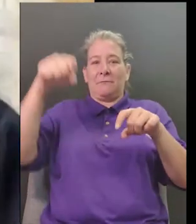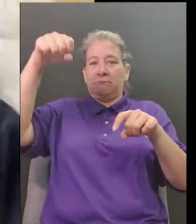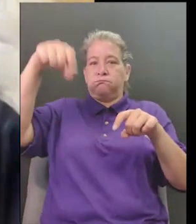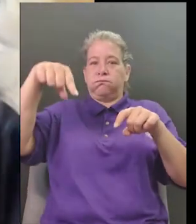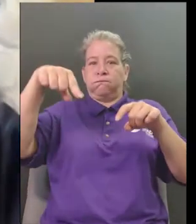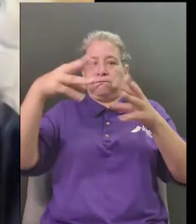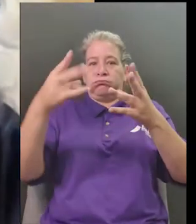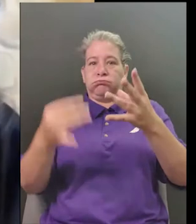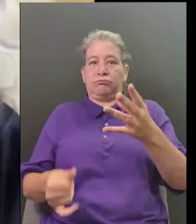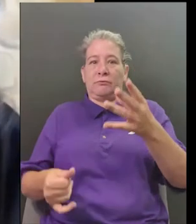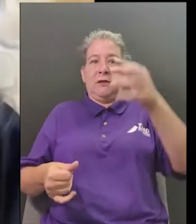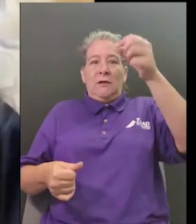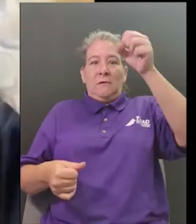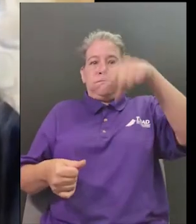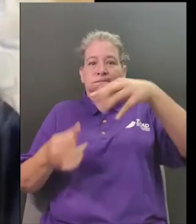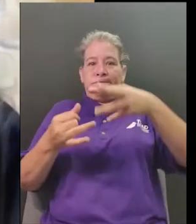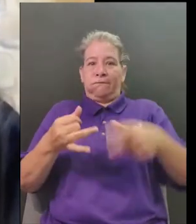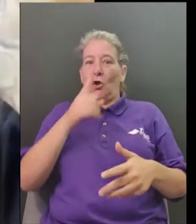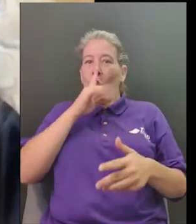nice and bright